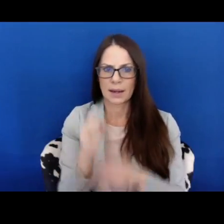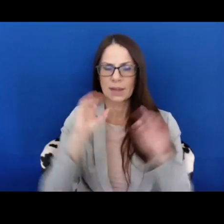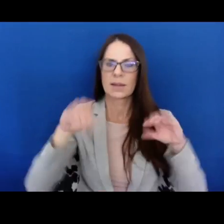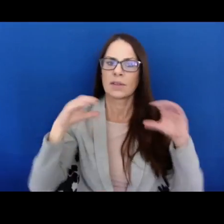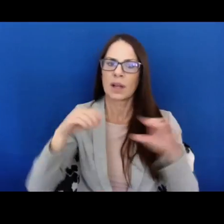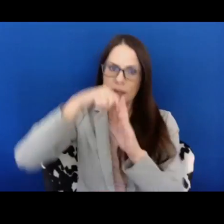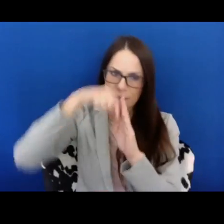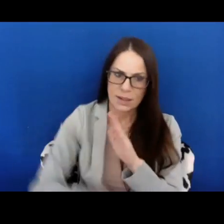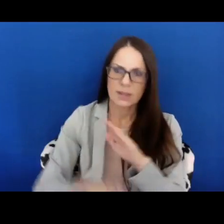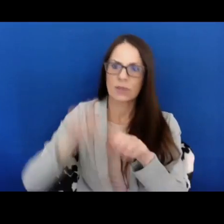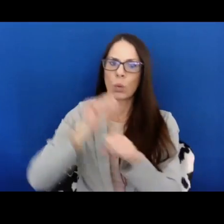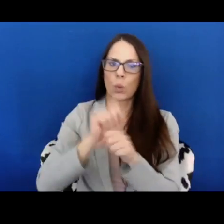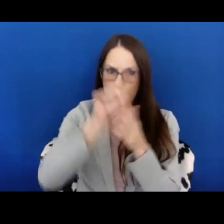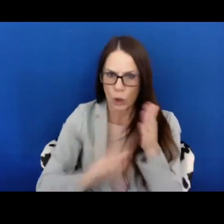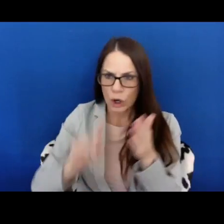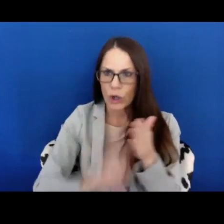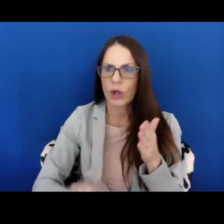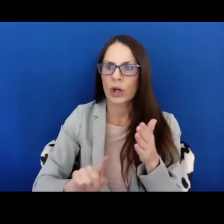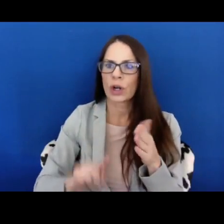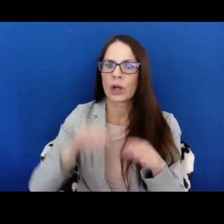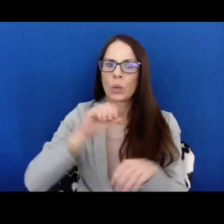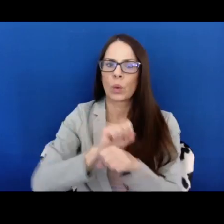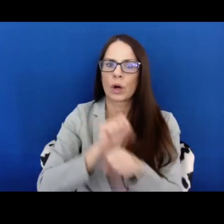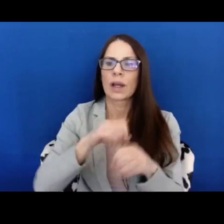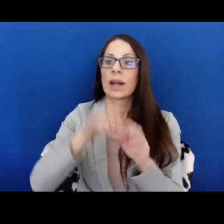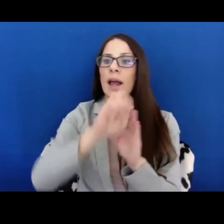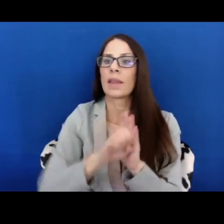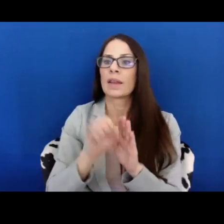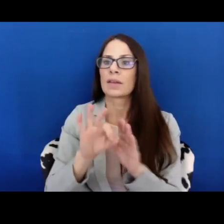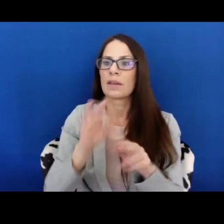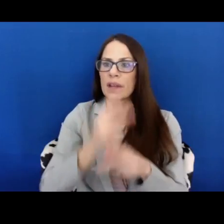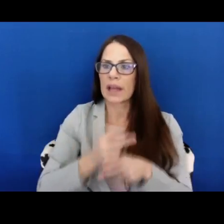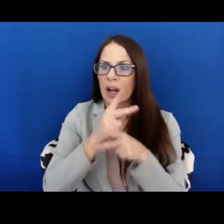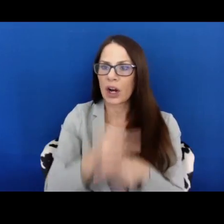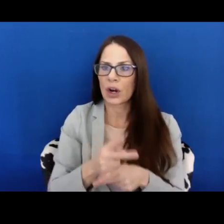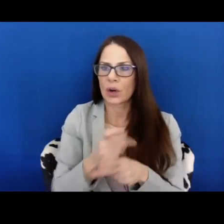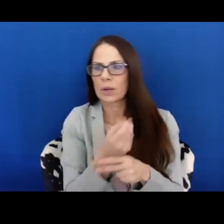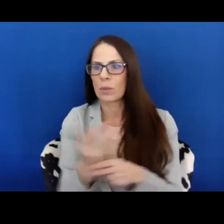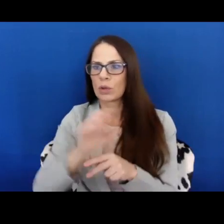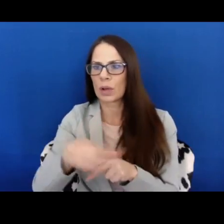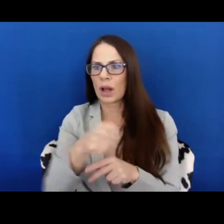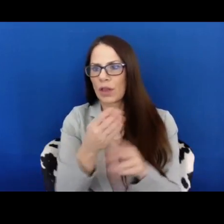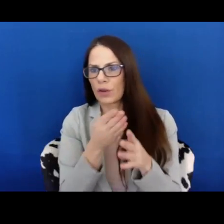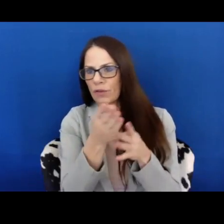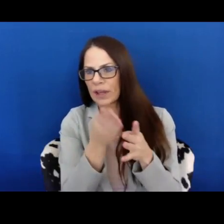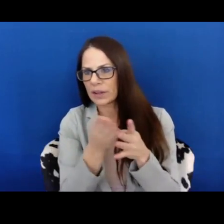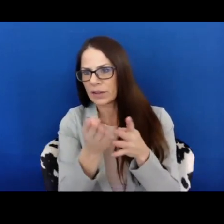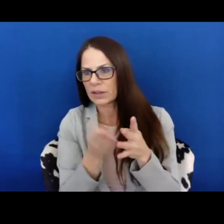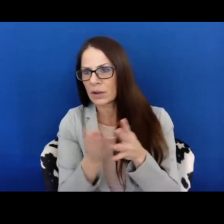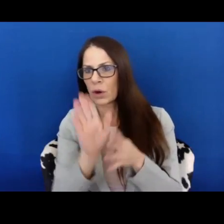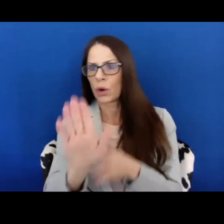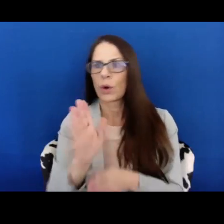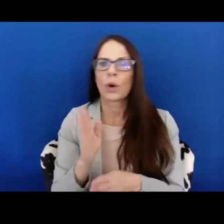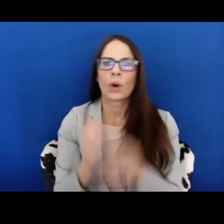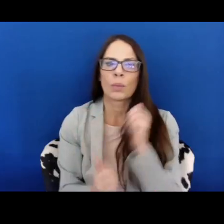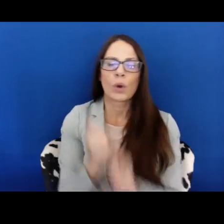in the ethics of care among multiple other fields. Her most recent book, which